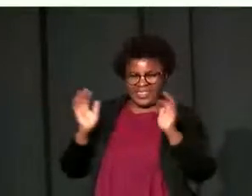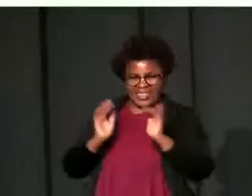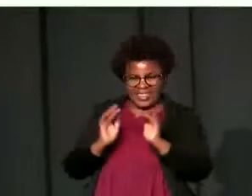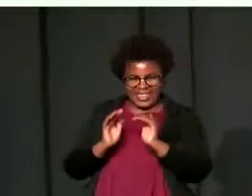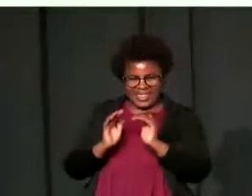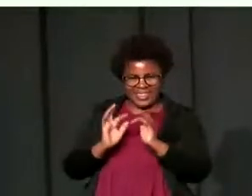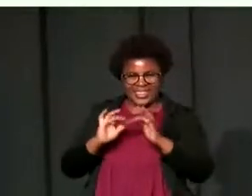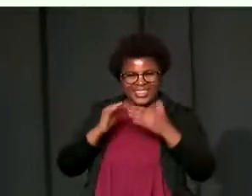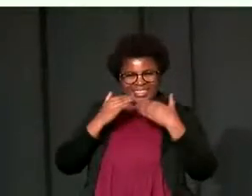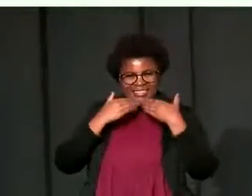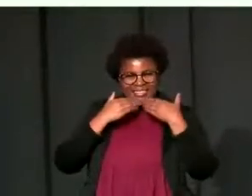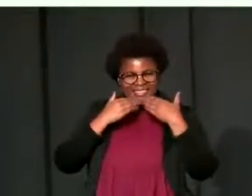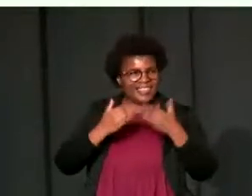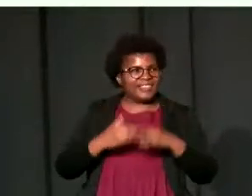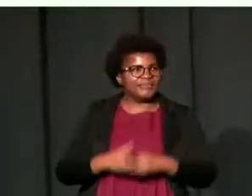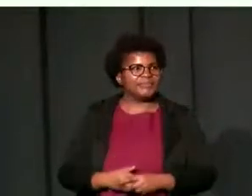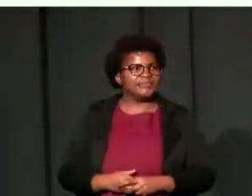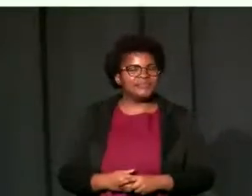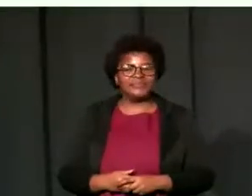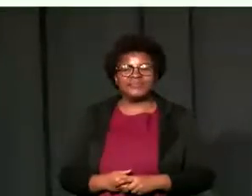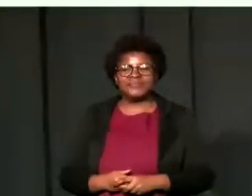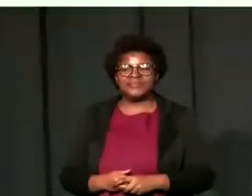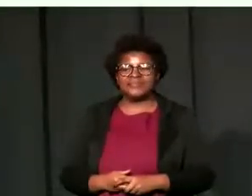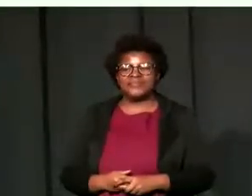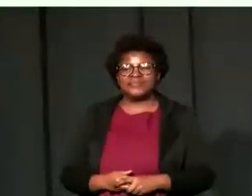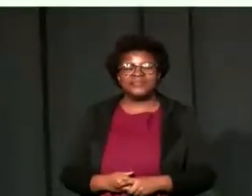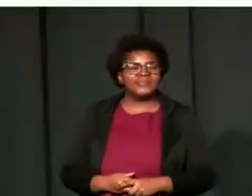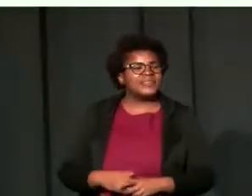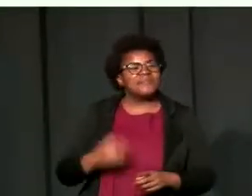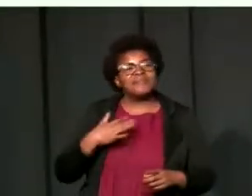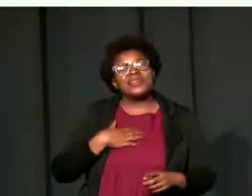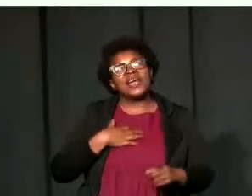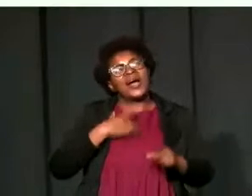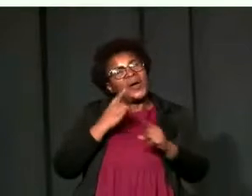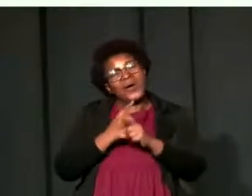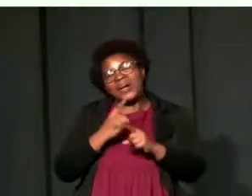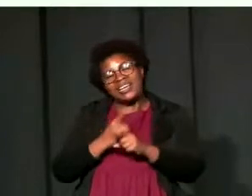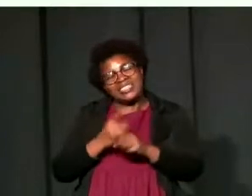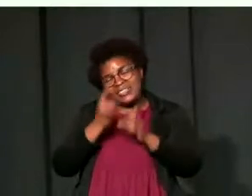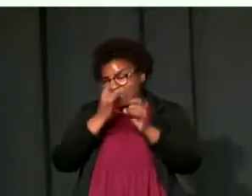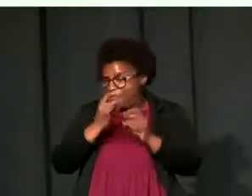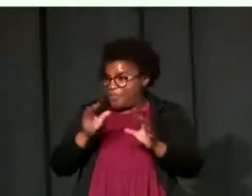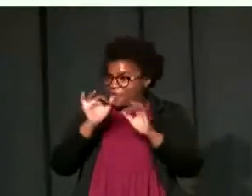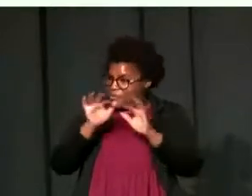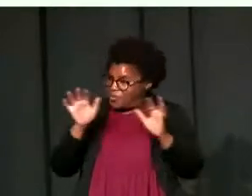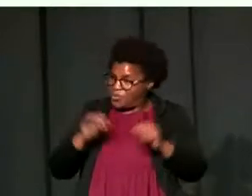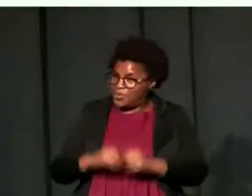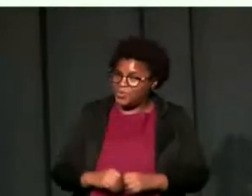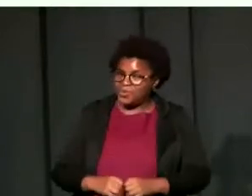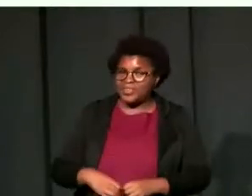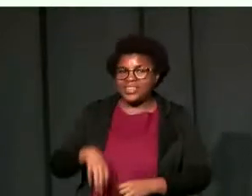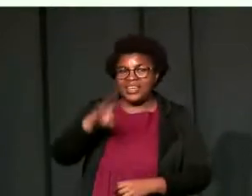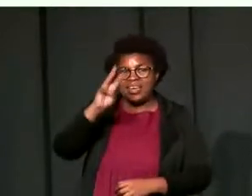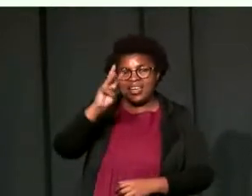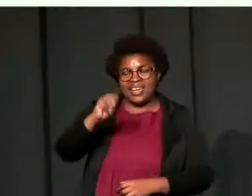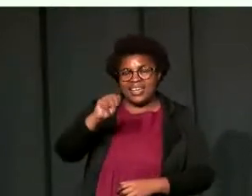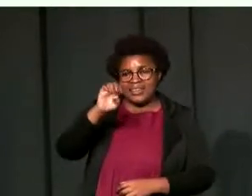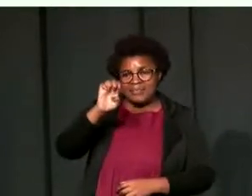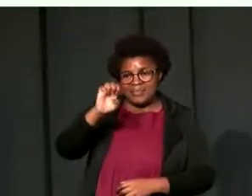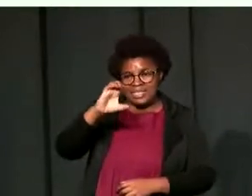to be an emissary, I'll take